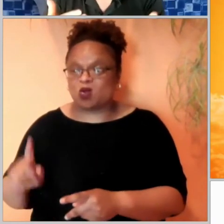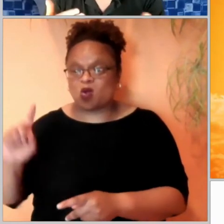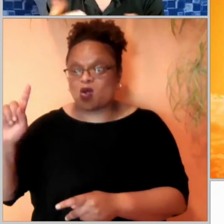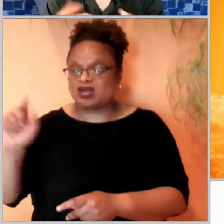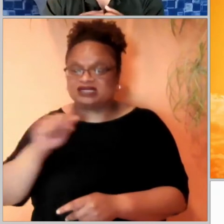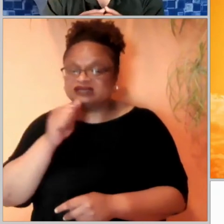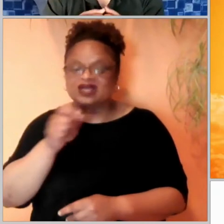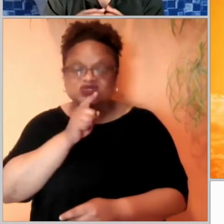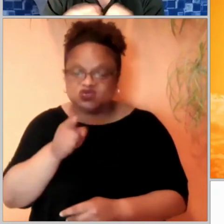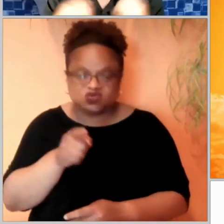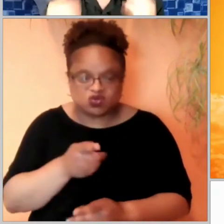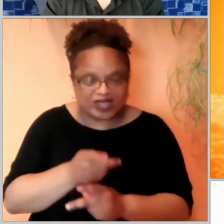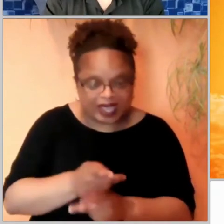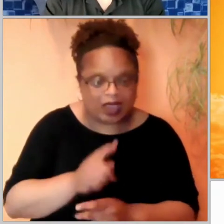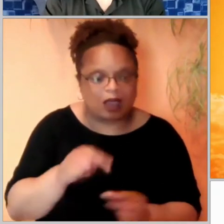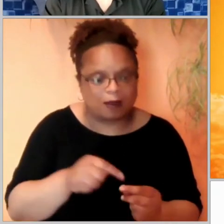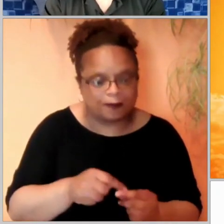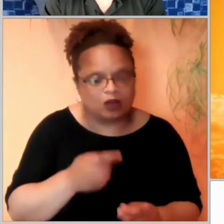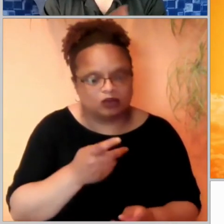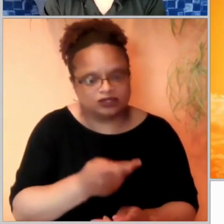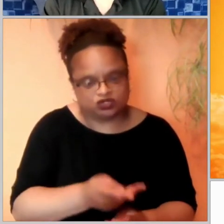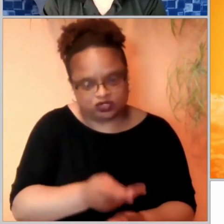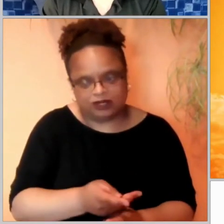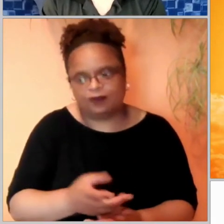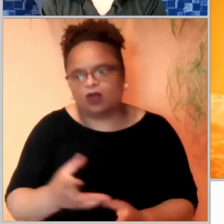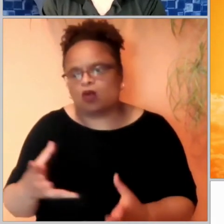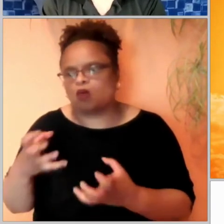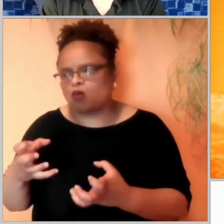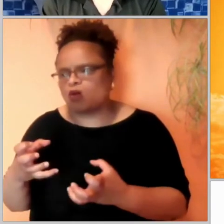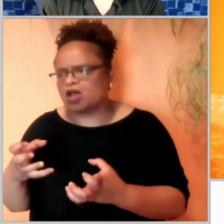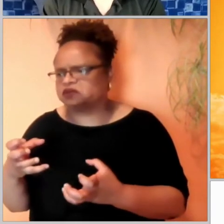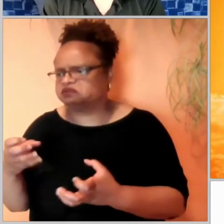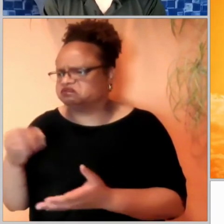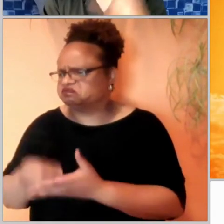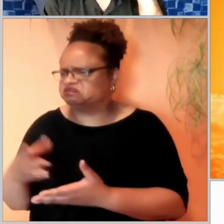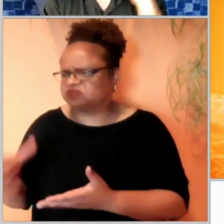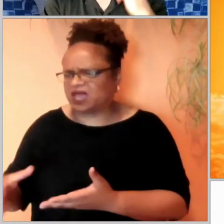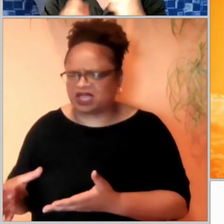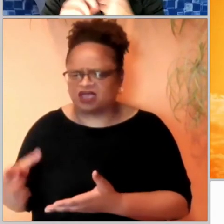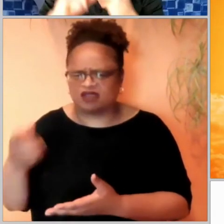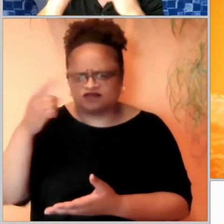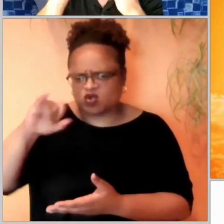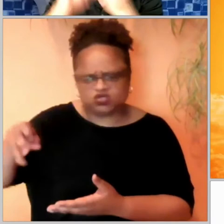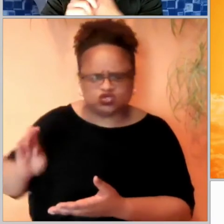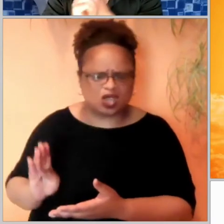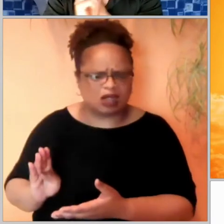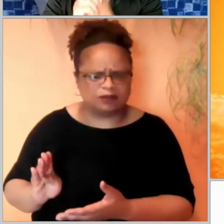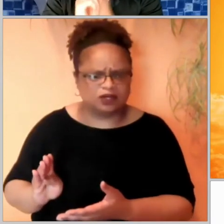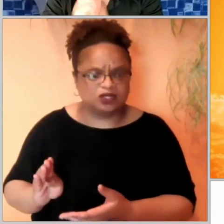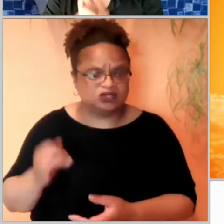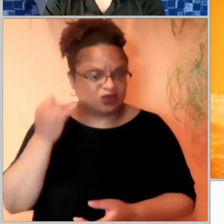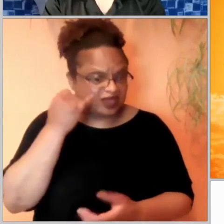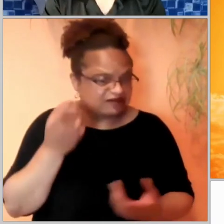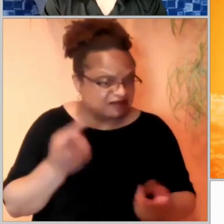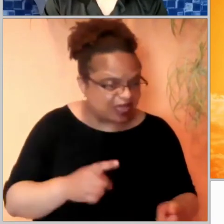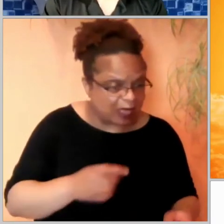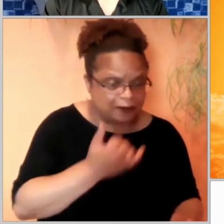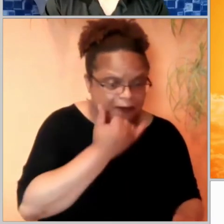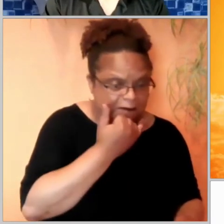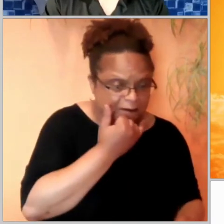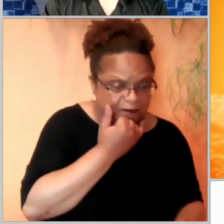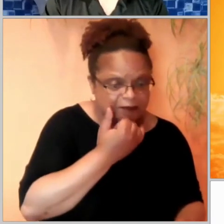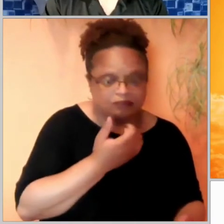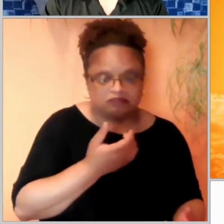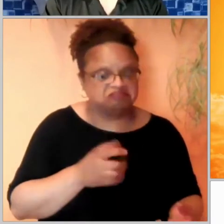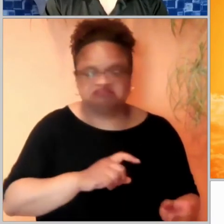not prepared or were not going to sacrifice much in order to protect the sheep. Now we have the door keeper. Who is the door keeper?